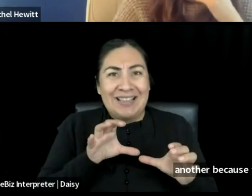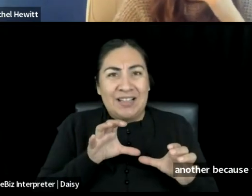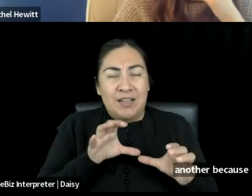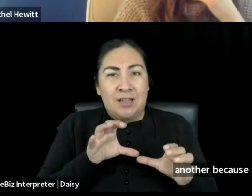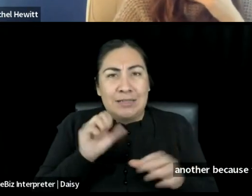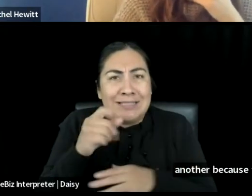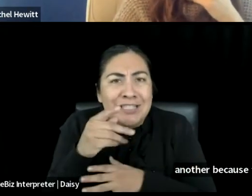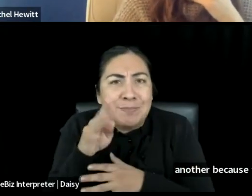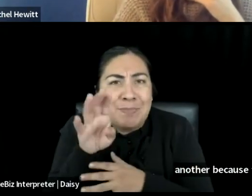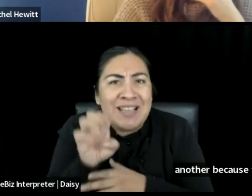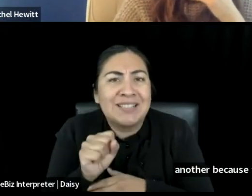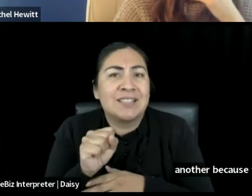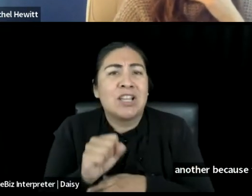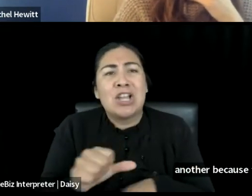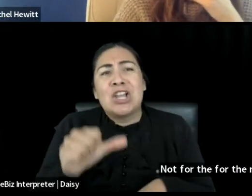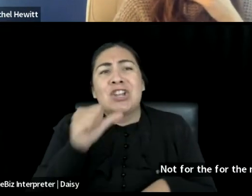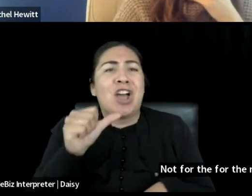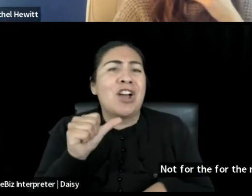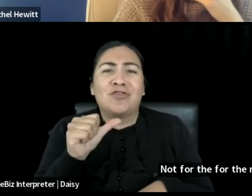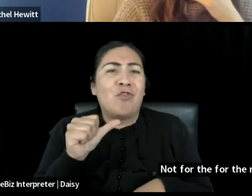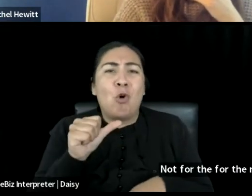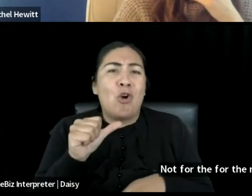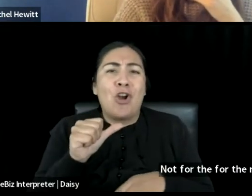for the furtherment of the piece or for the, you know,